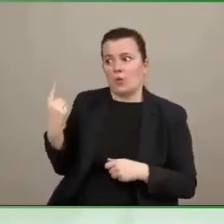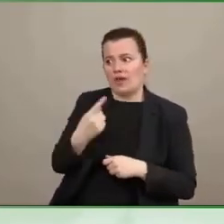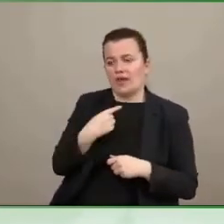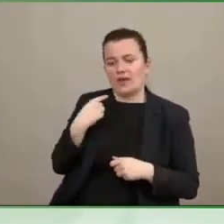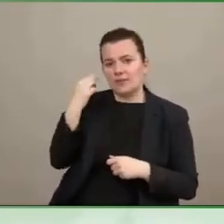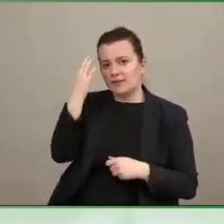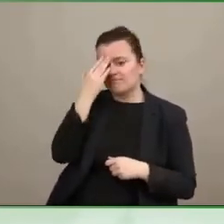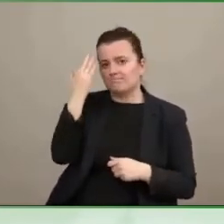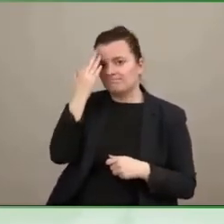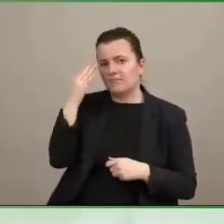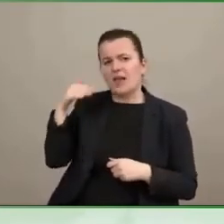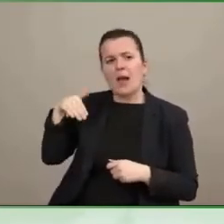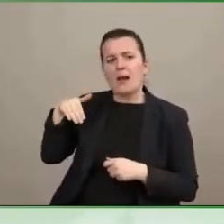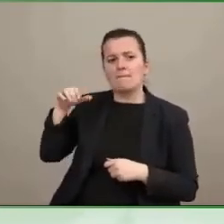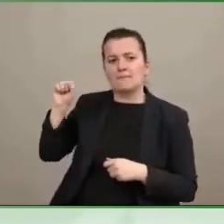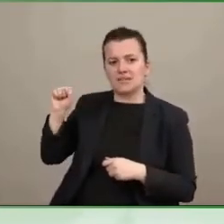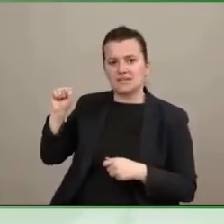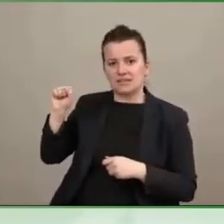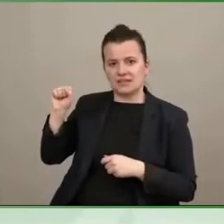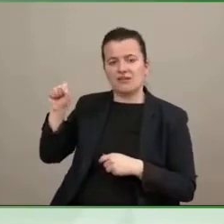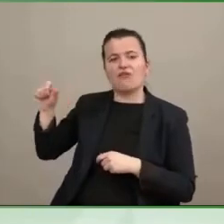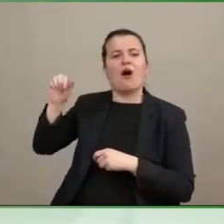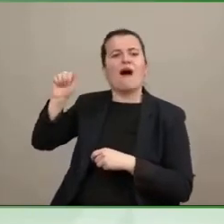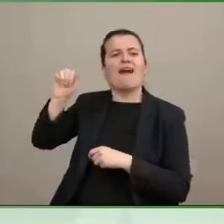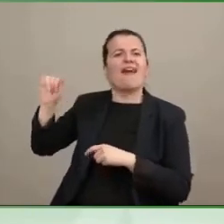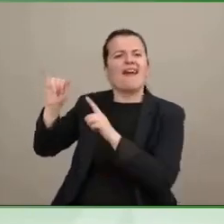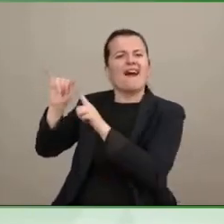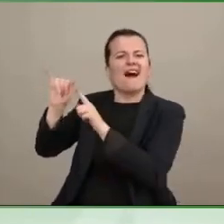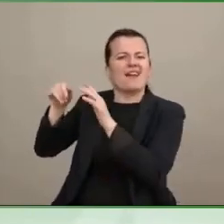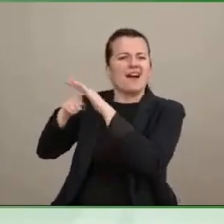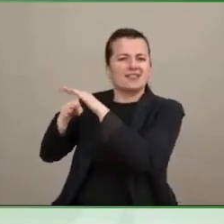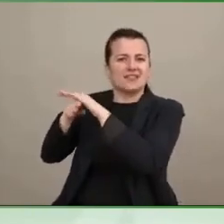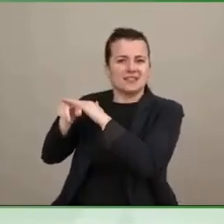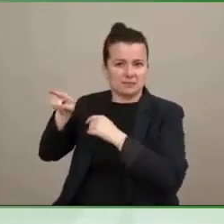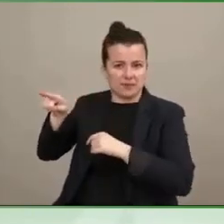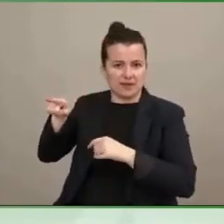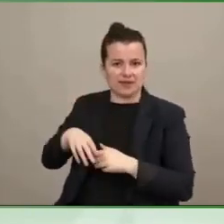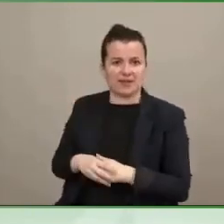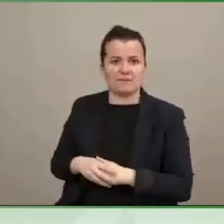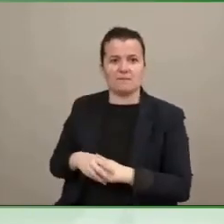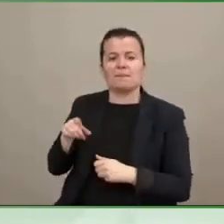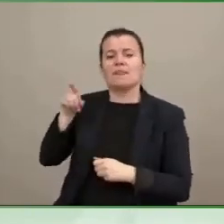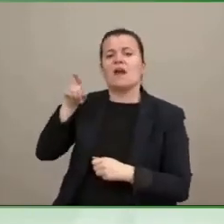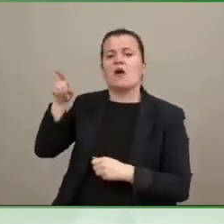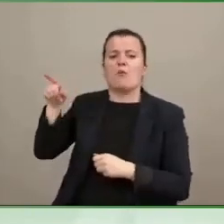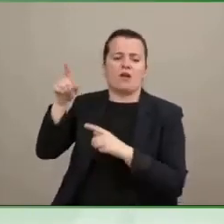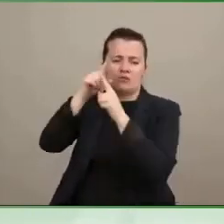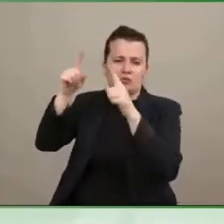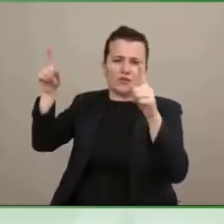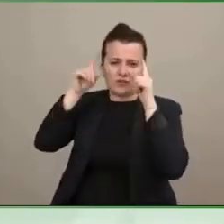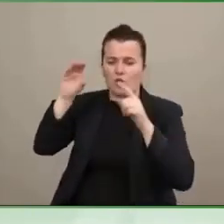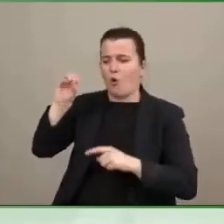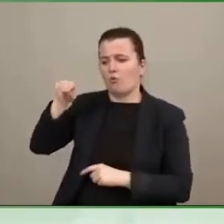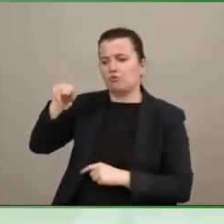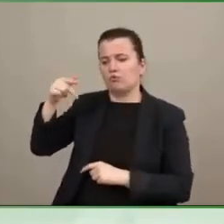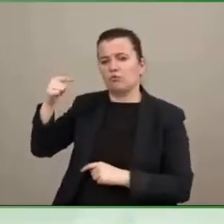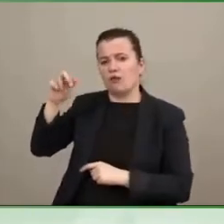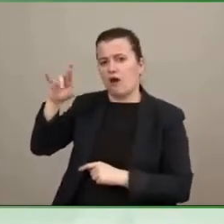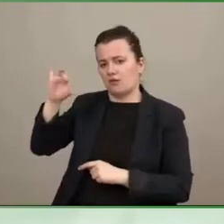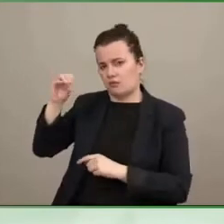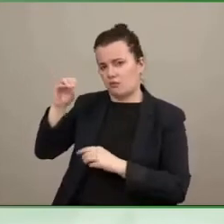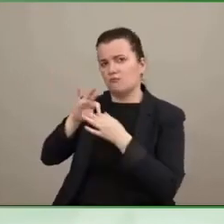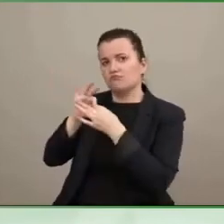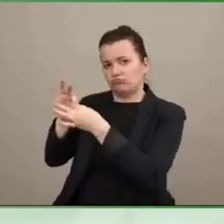AI for Accessibility on a project with OCAD University in Ontario, which looks at what are the